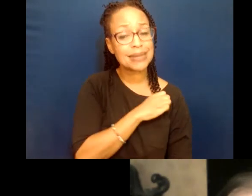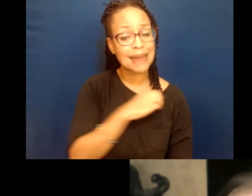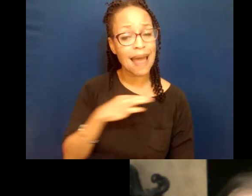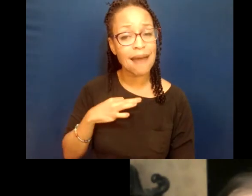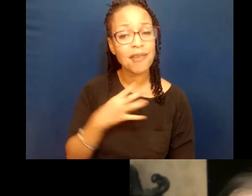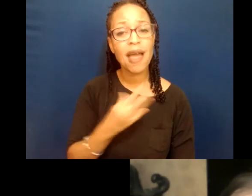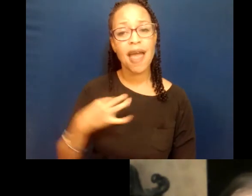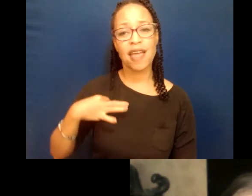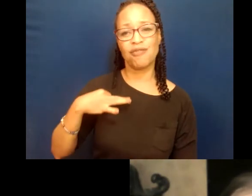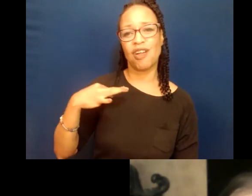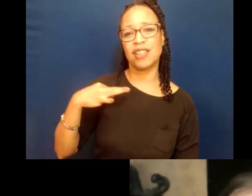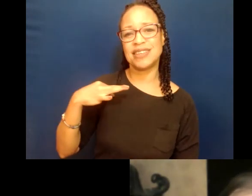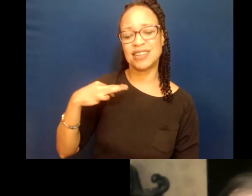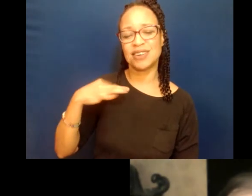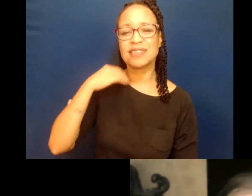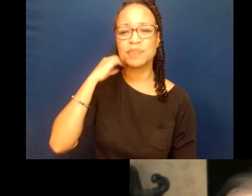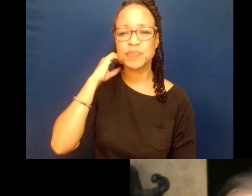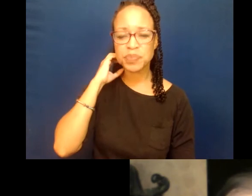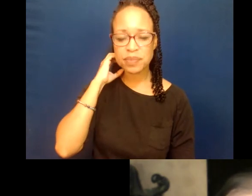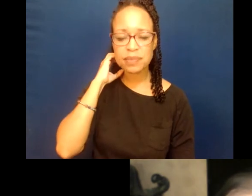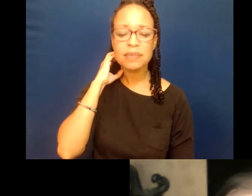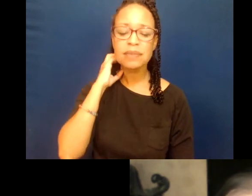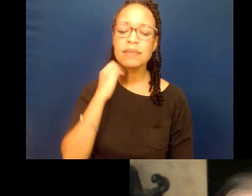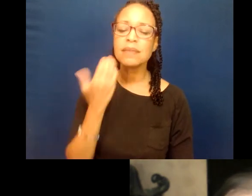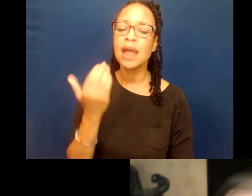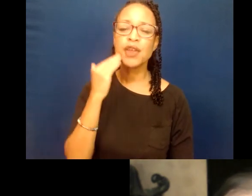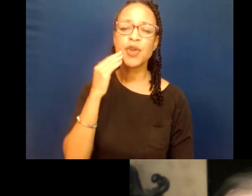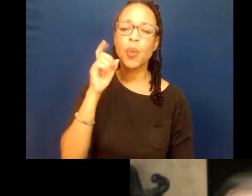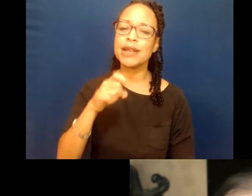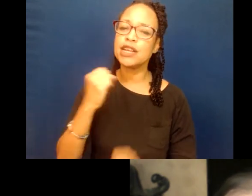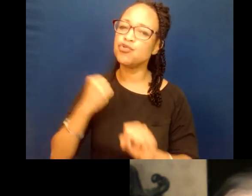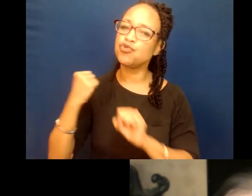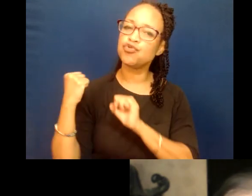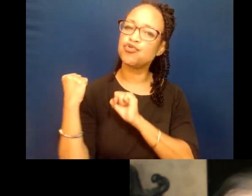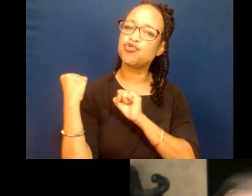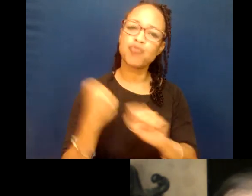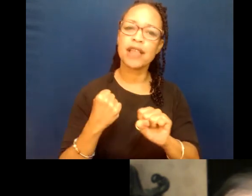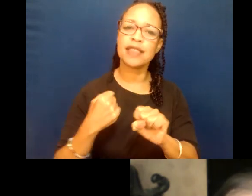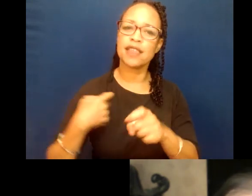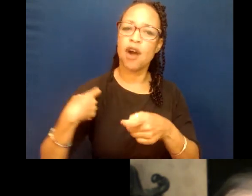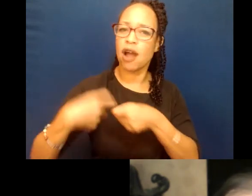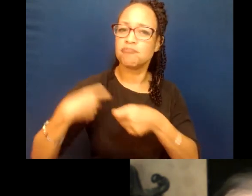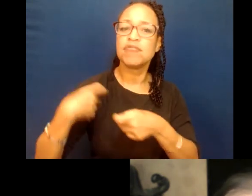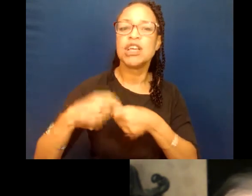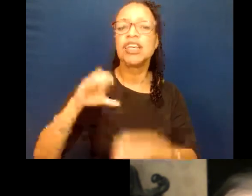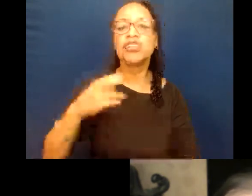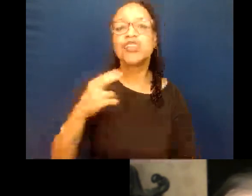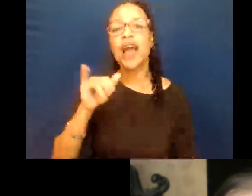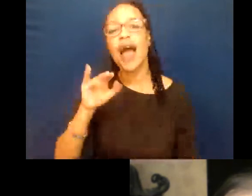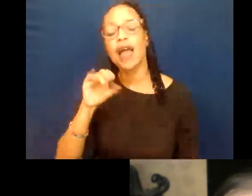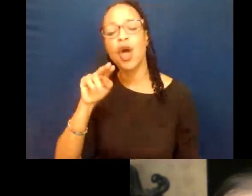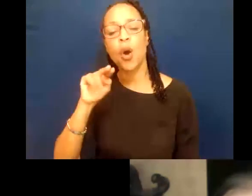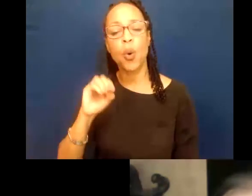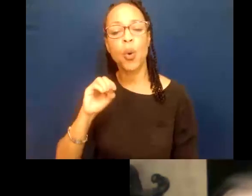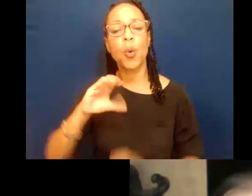of our volunteers. And, you know, we need to strengthen our Chicano-Latino caucus and get people back out